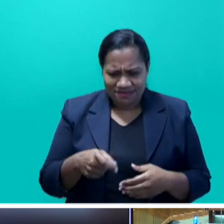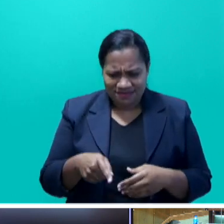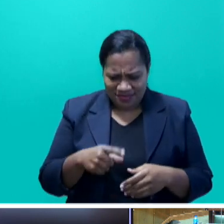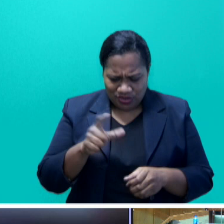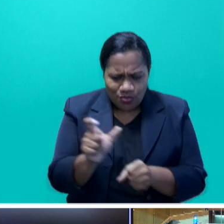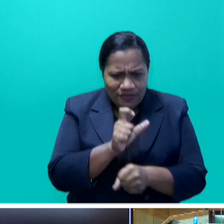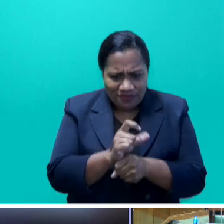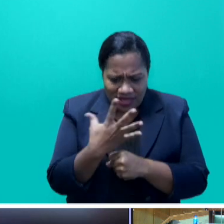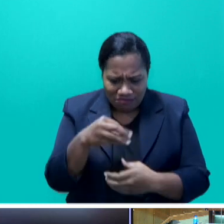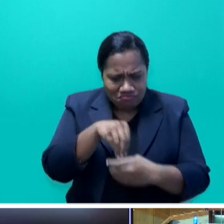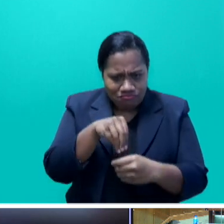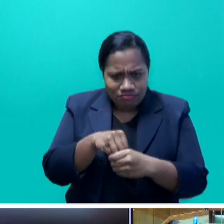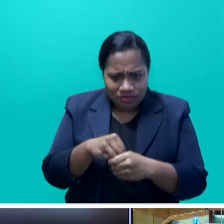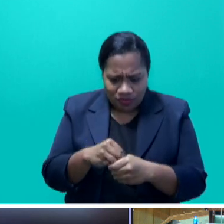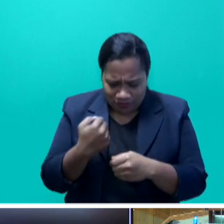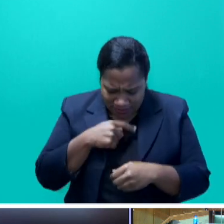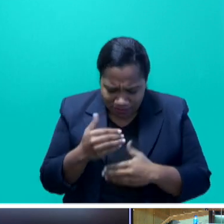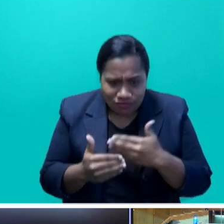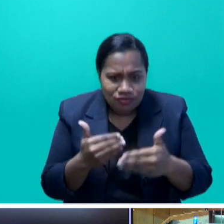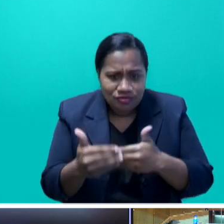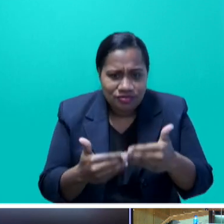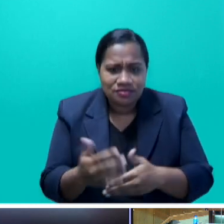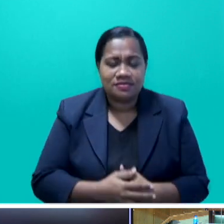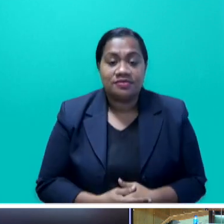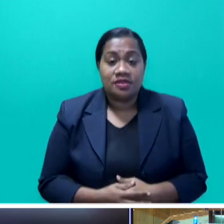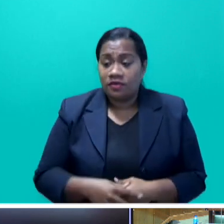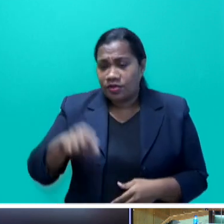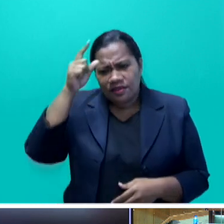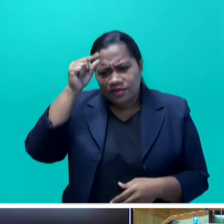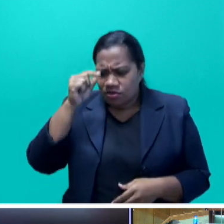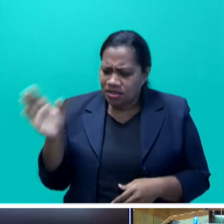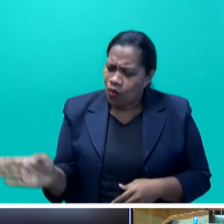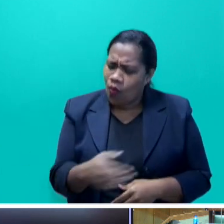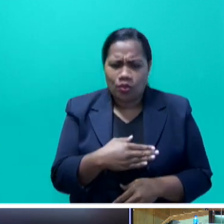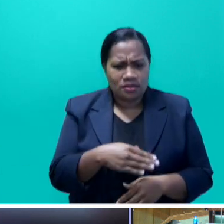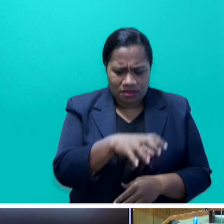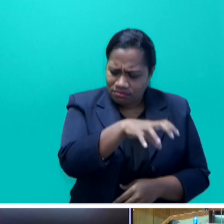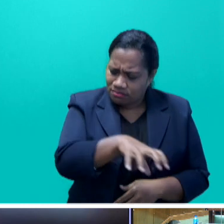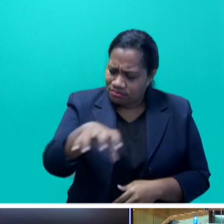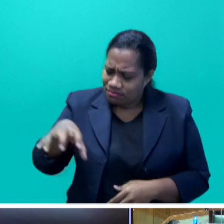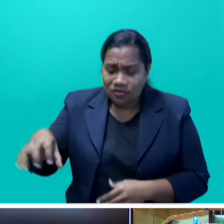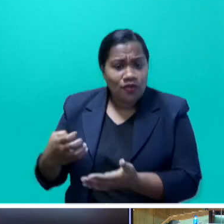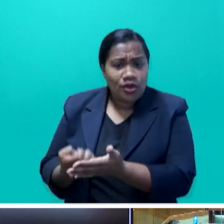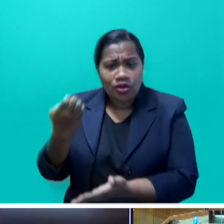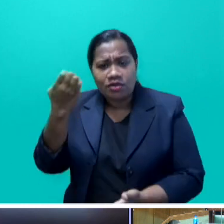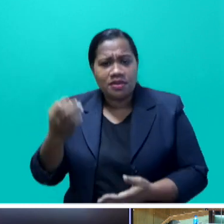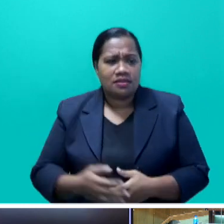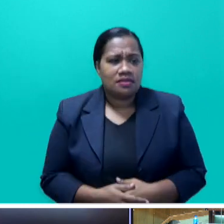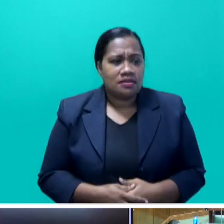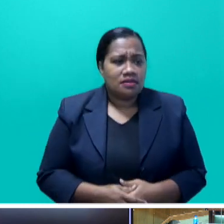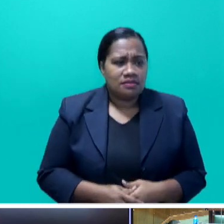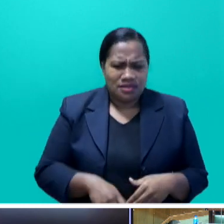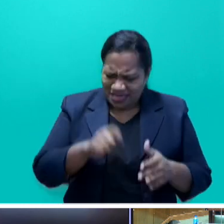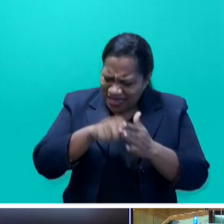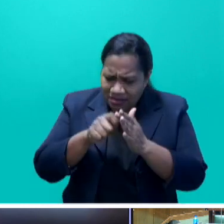It lifts the burden cost for fusions across every sector of the economy. It keeps taxes low on businesses.